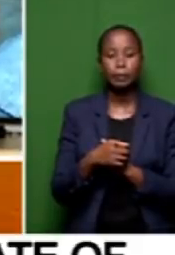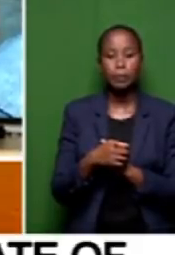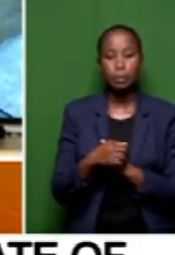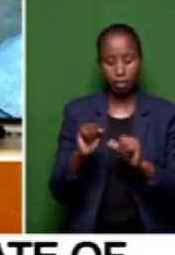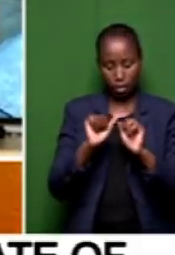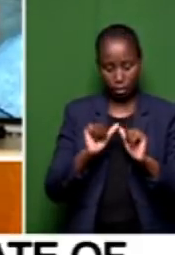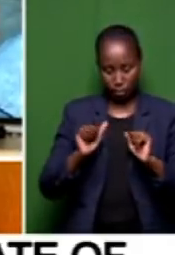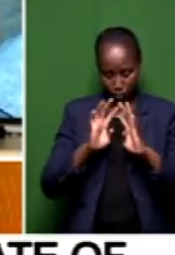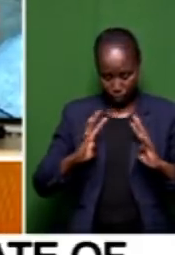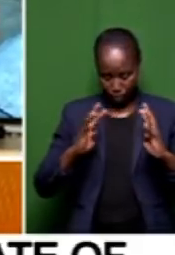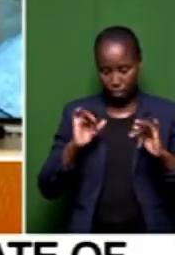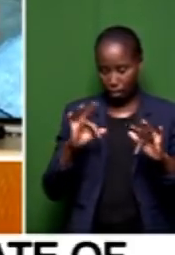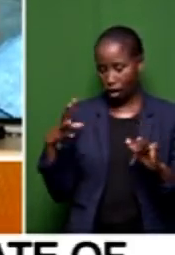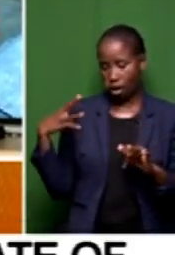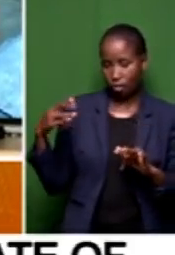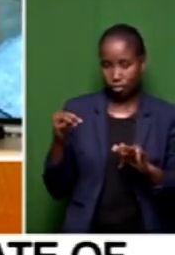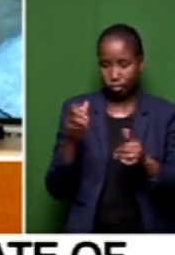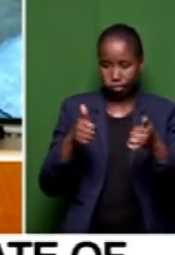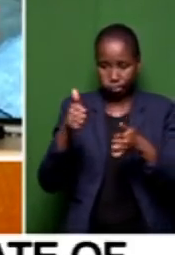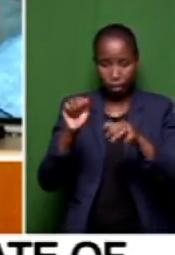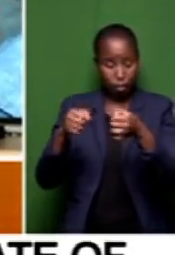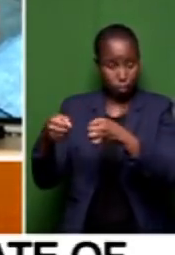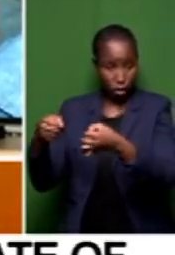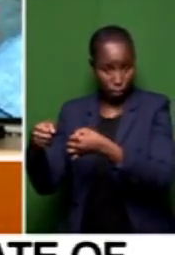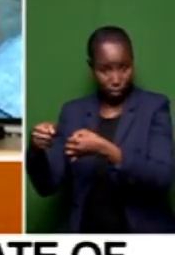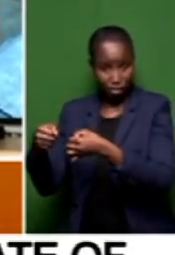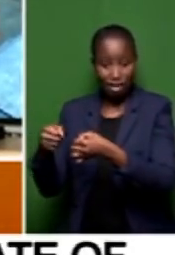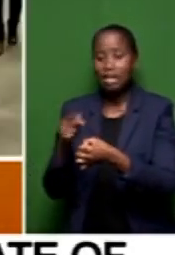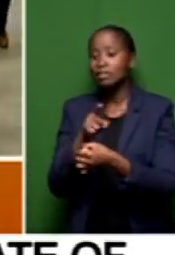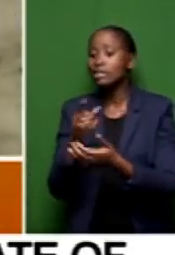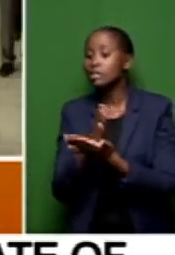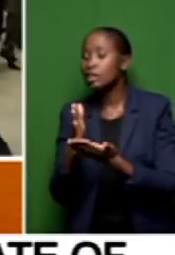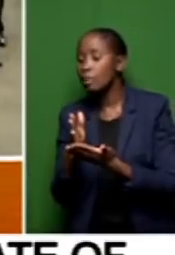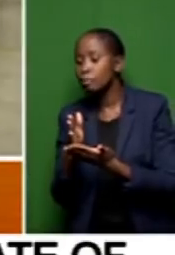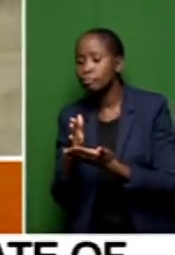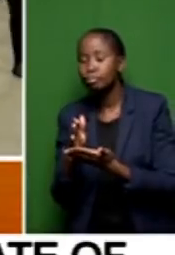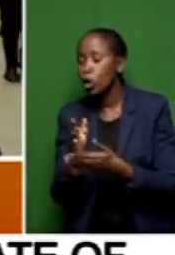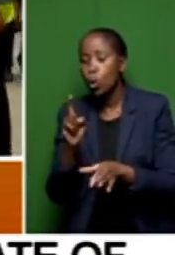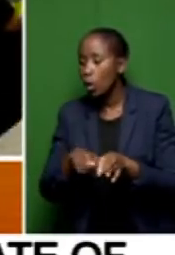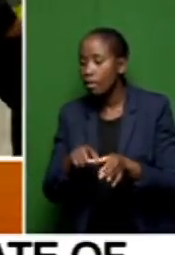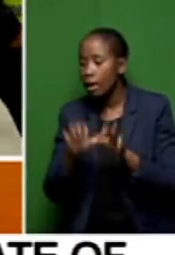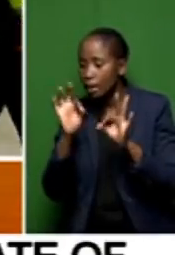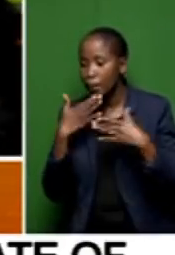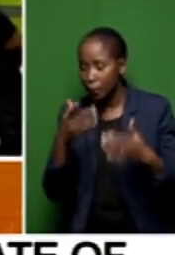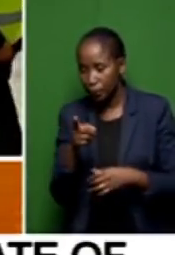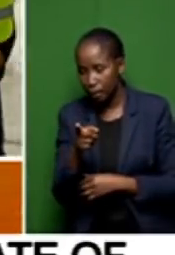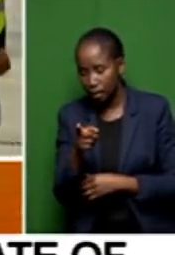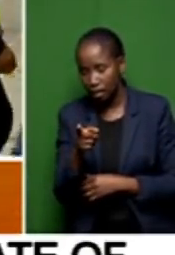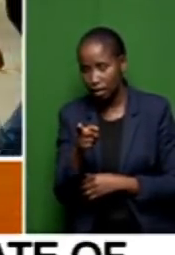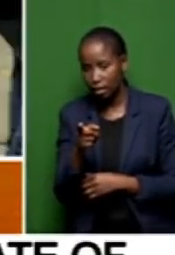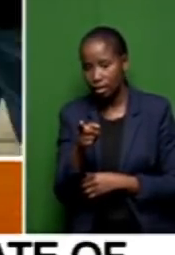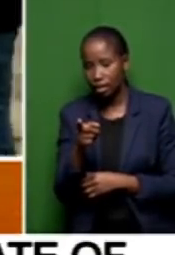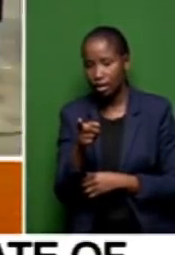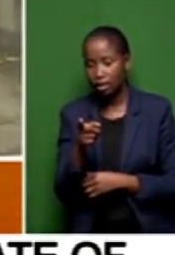that are mismatched to the actual post that they are in. They don't have the necessary qualifications. And what does that have